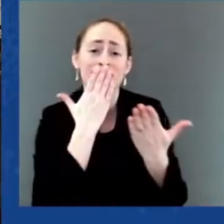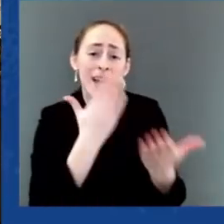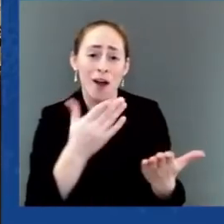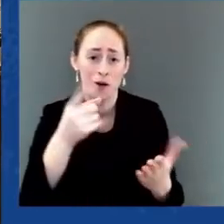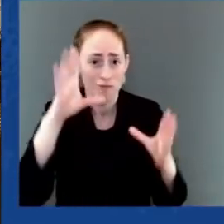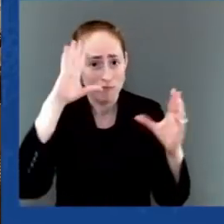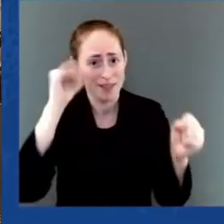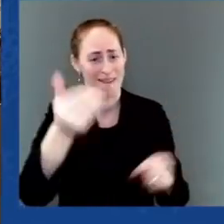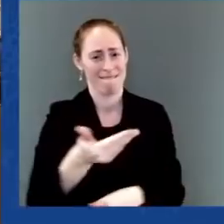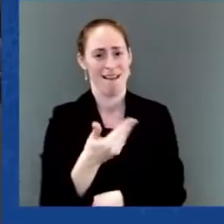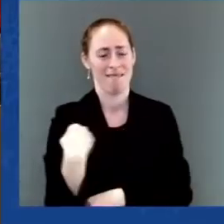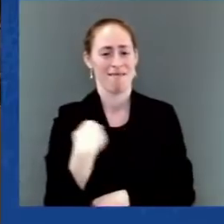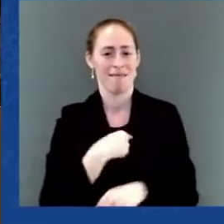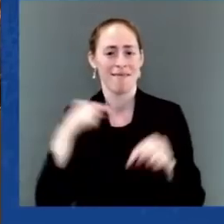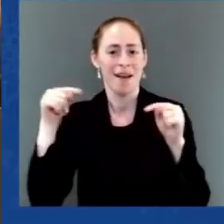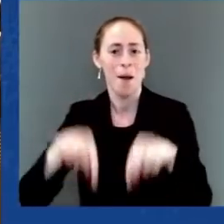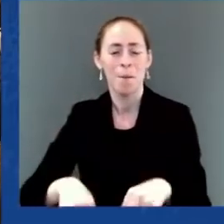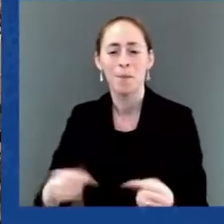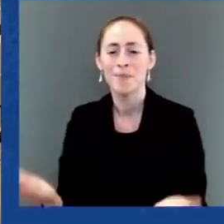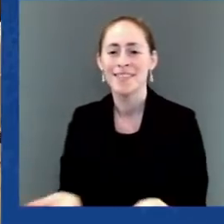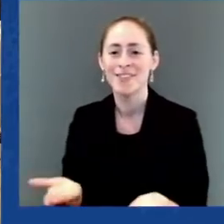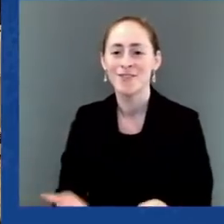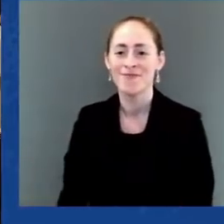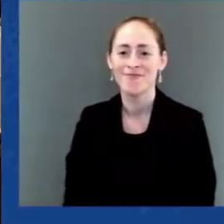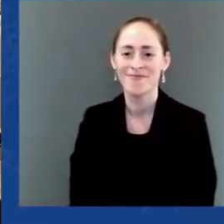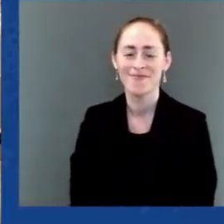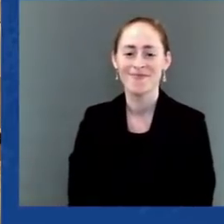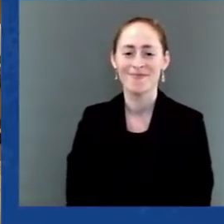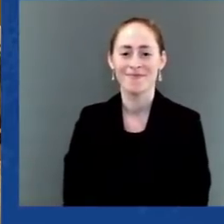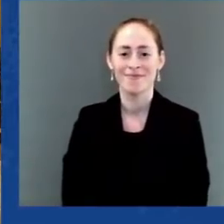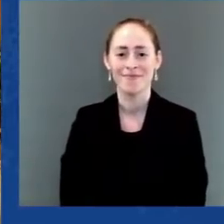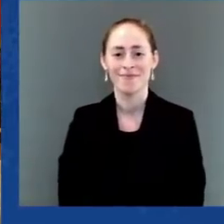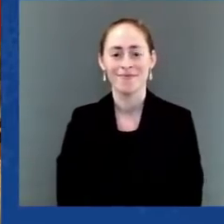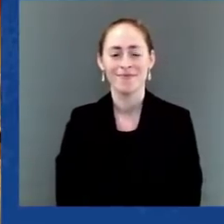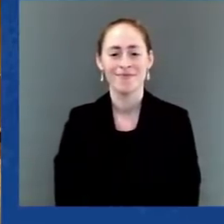Lopez Obrador to say a few words as well. Mr. President.